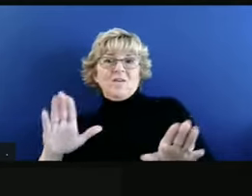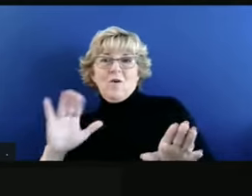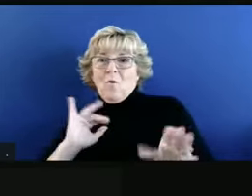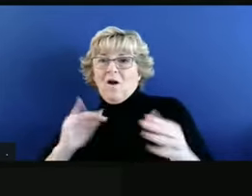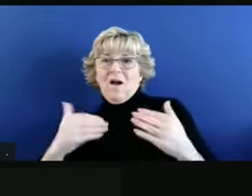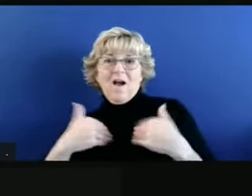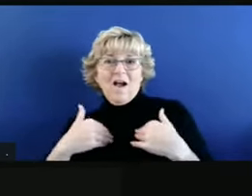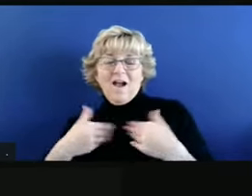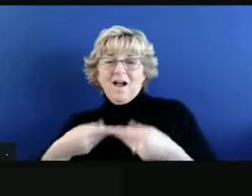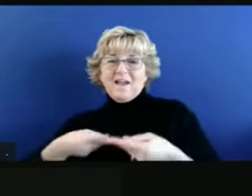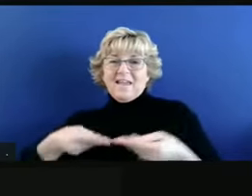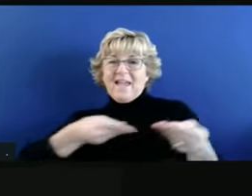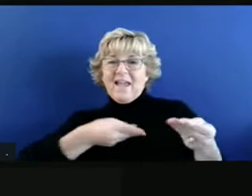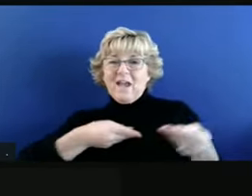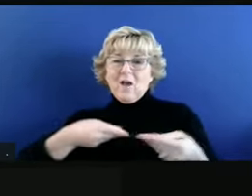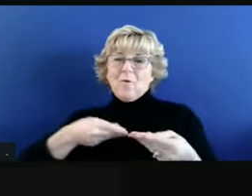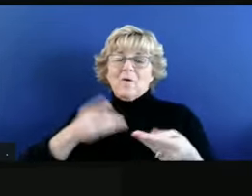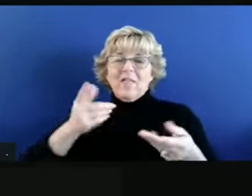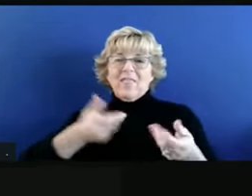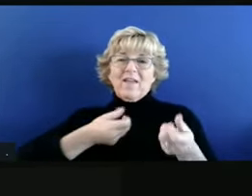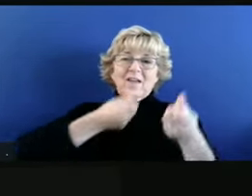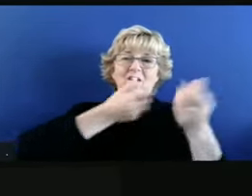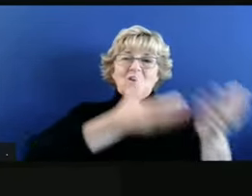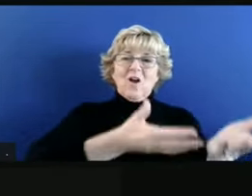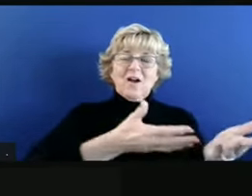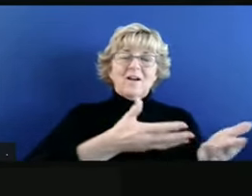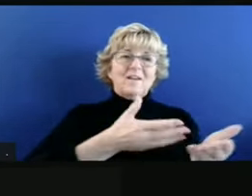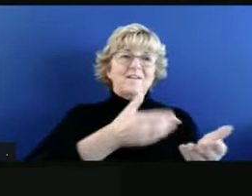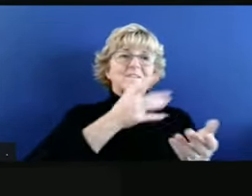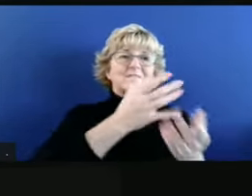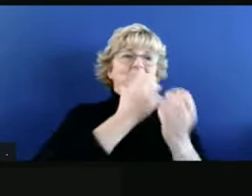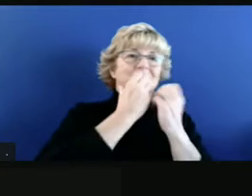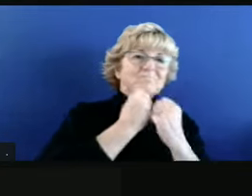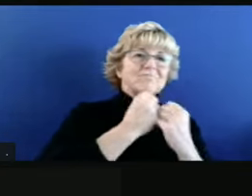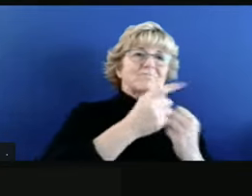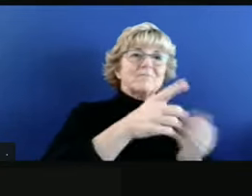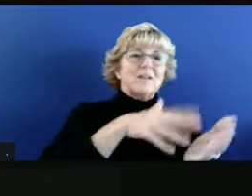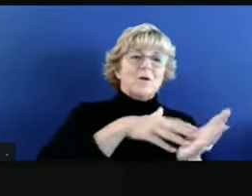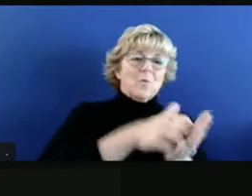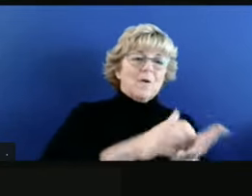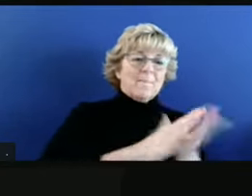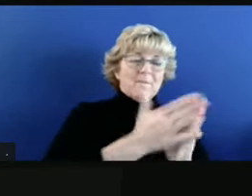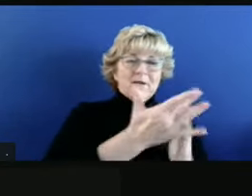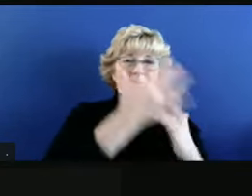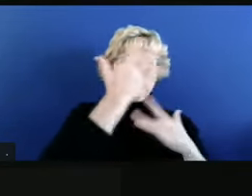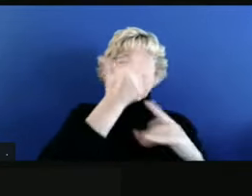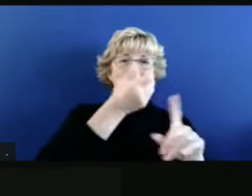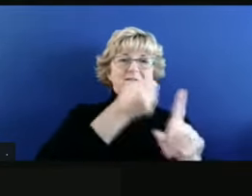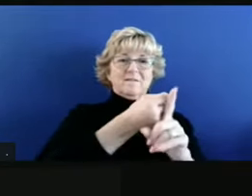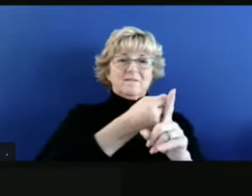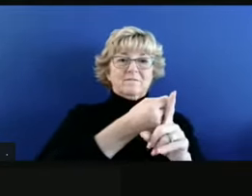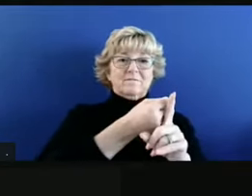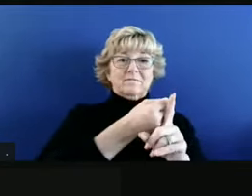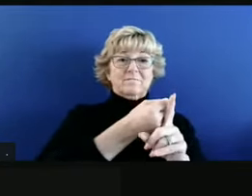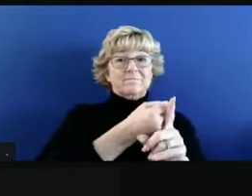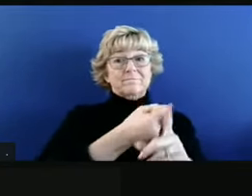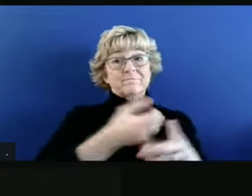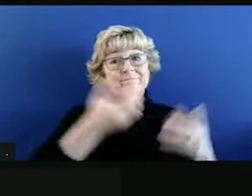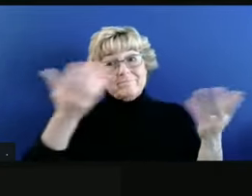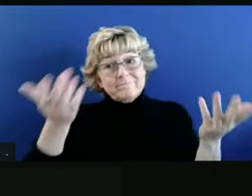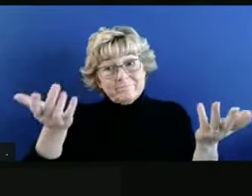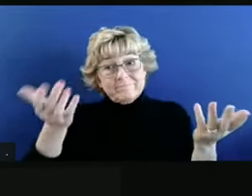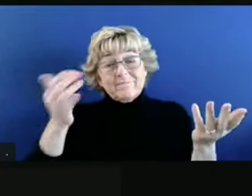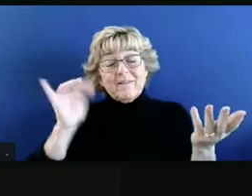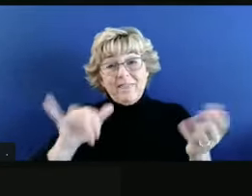and they worried they caused a loved one, an older loved one who's vulnerable to become infected. And that's absolutely a